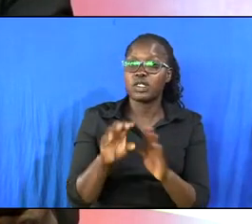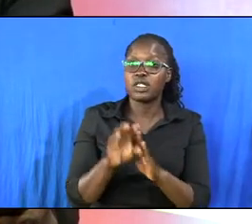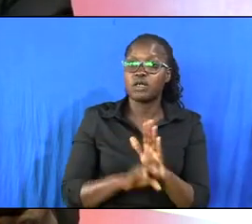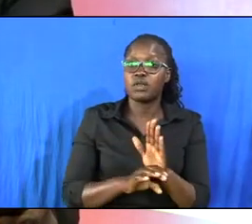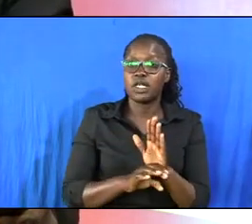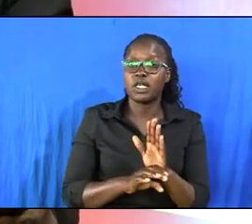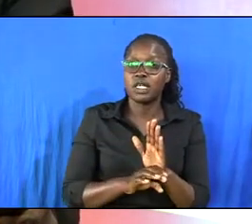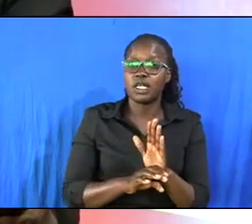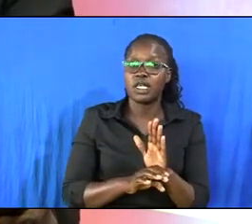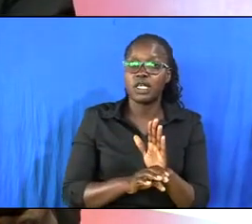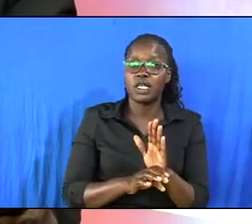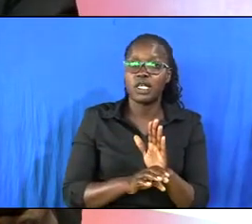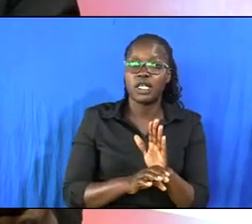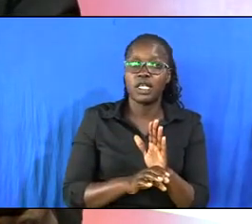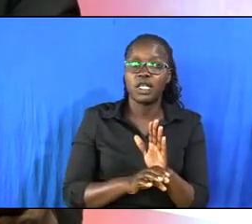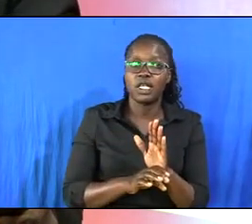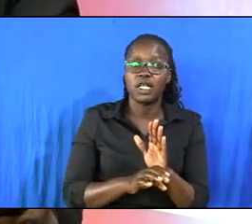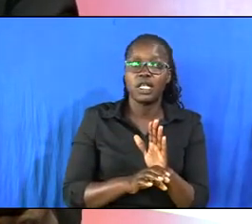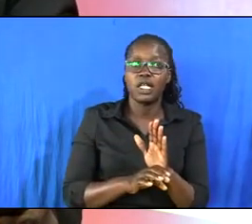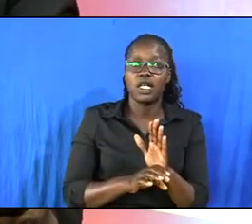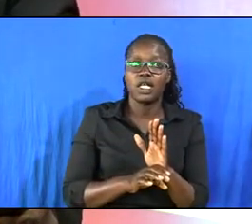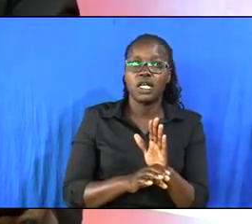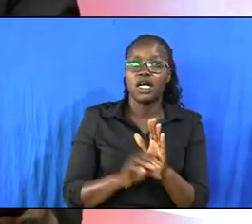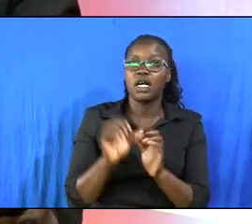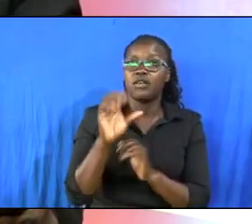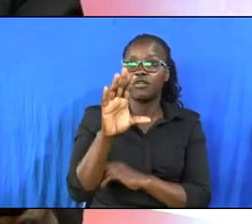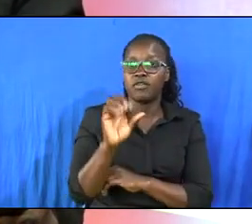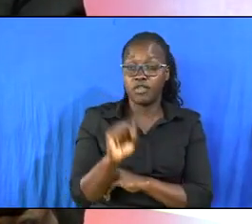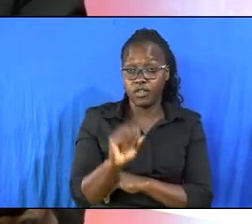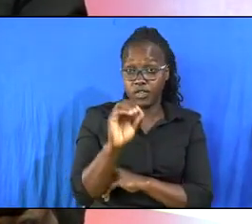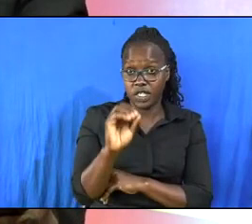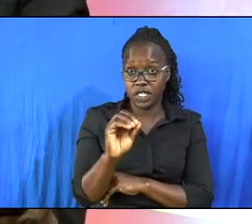chapter 50